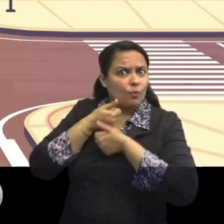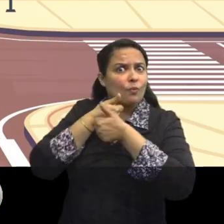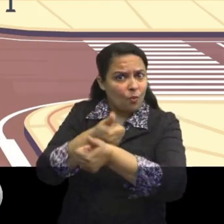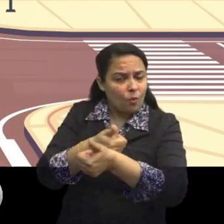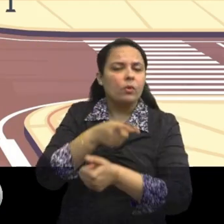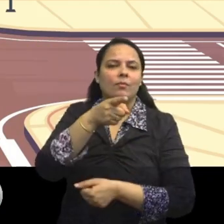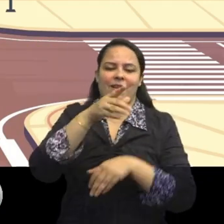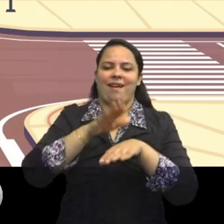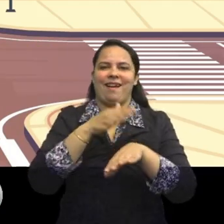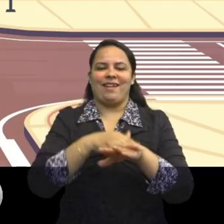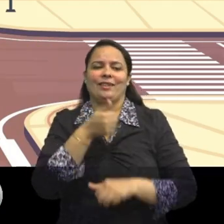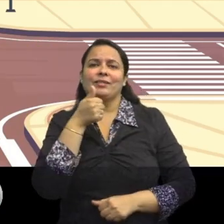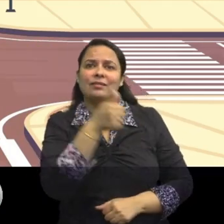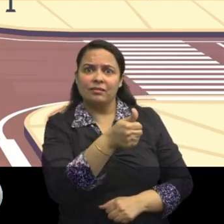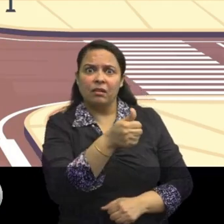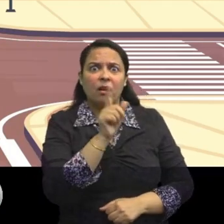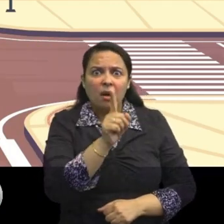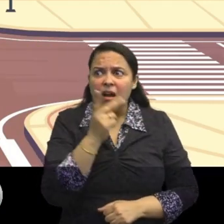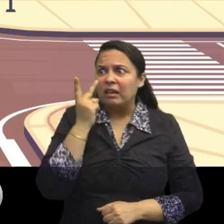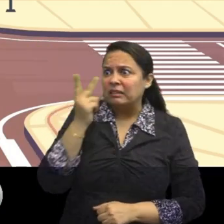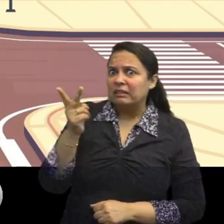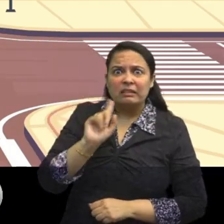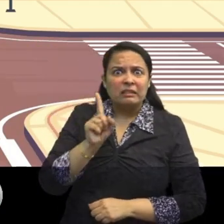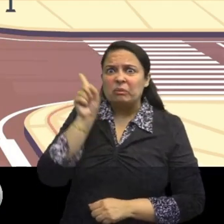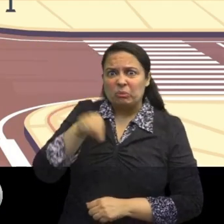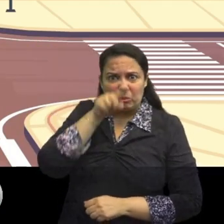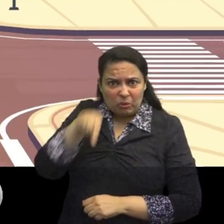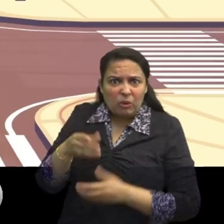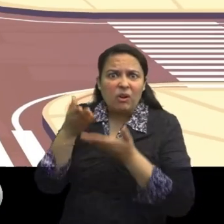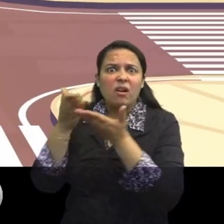pedestrians should use it to cross the road.